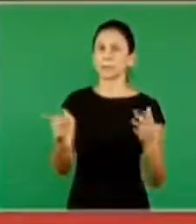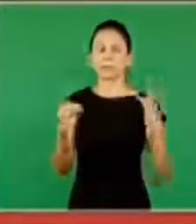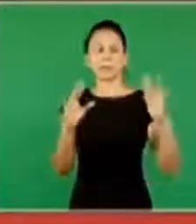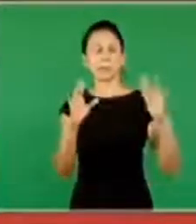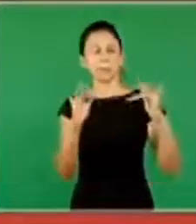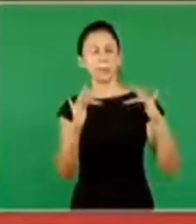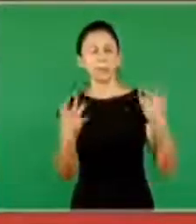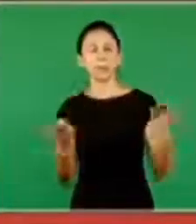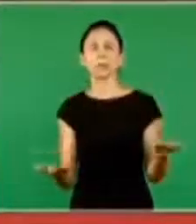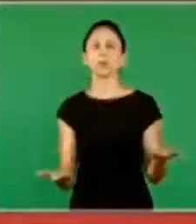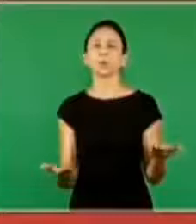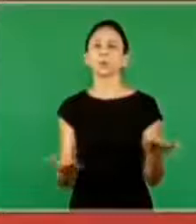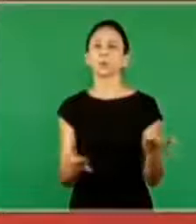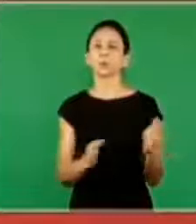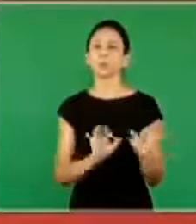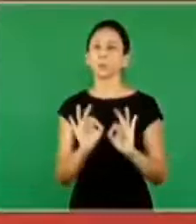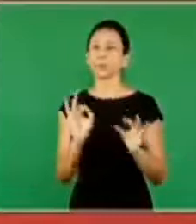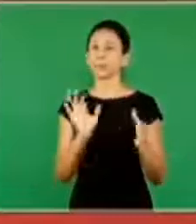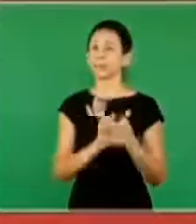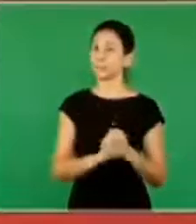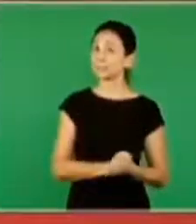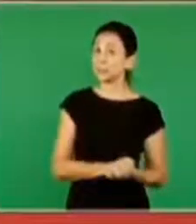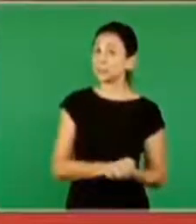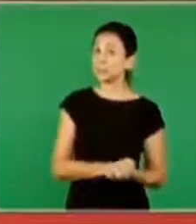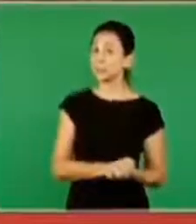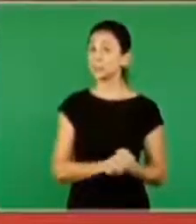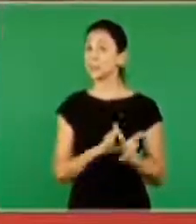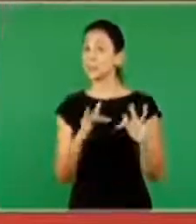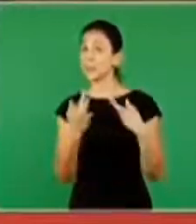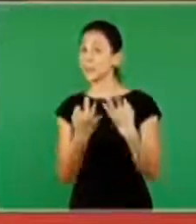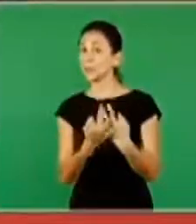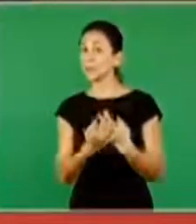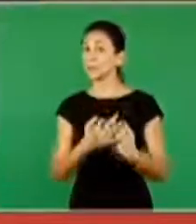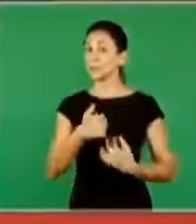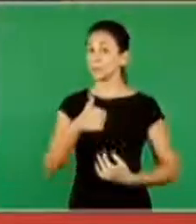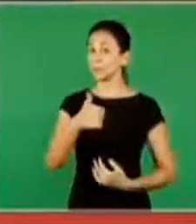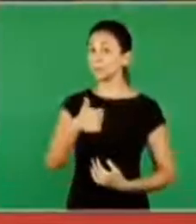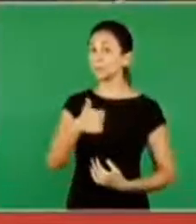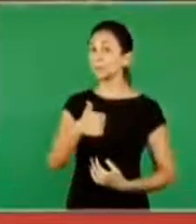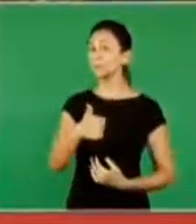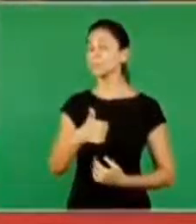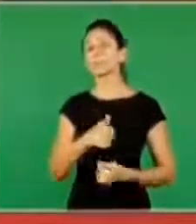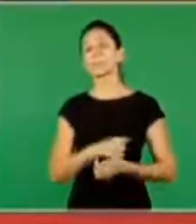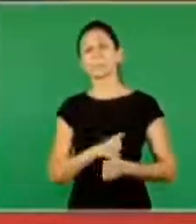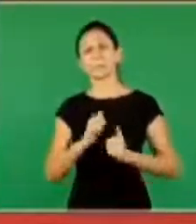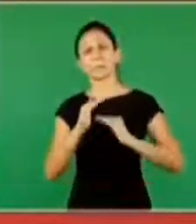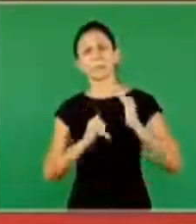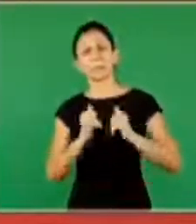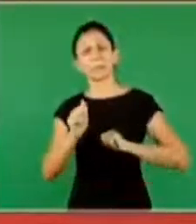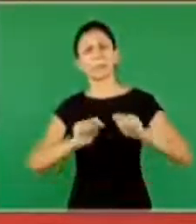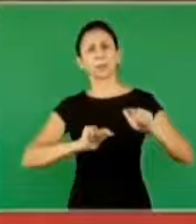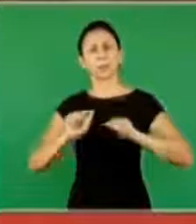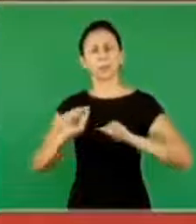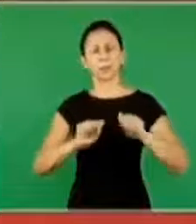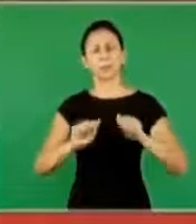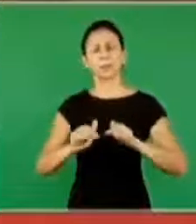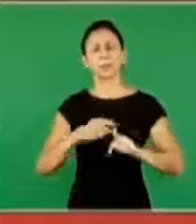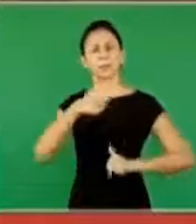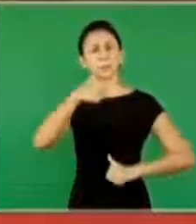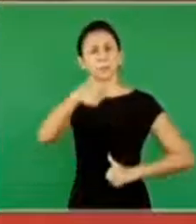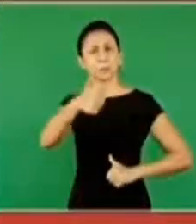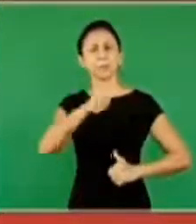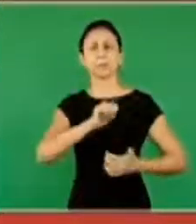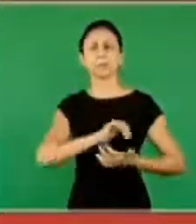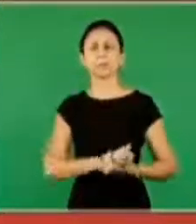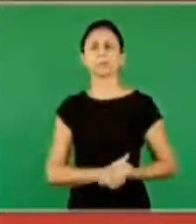word your dating the preparation of a marriage blood and the family is not working your professional life